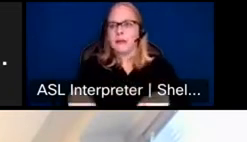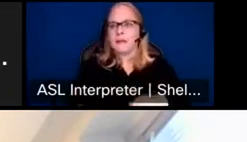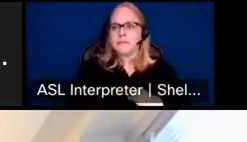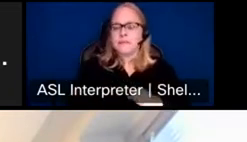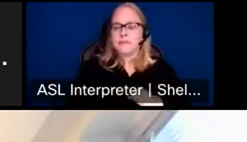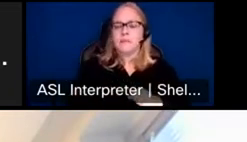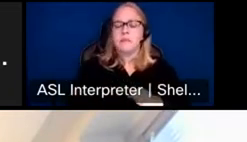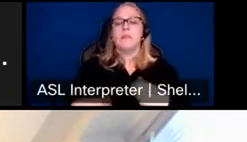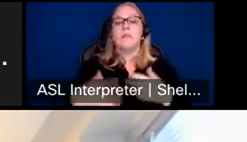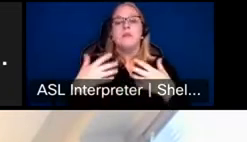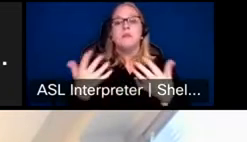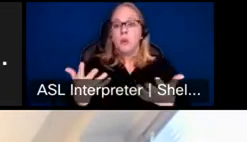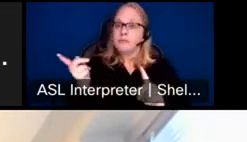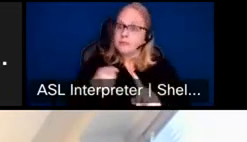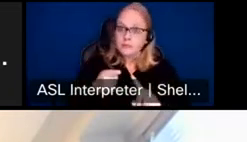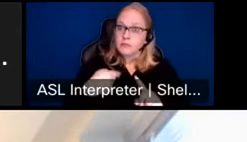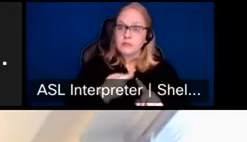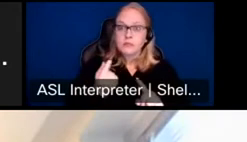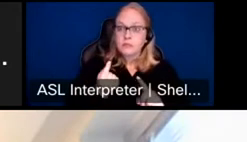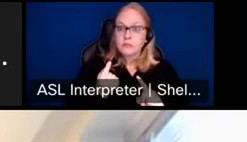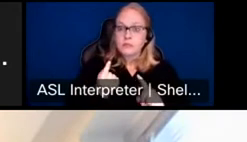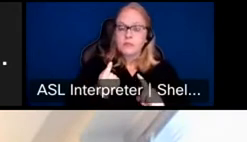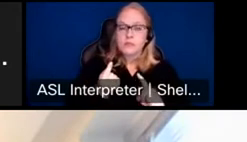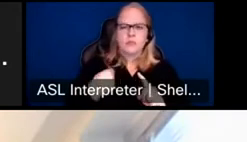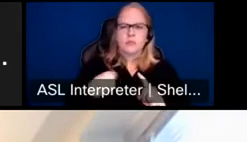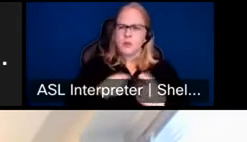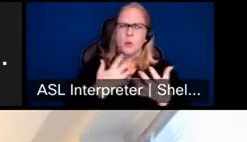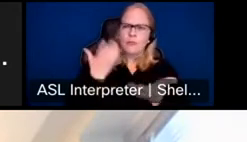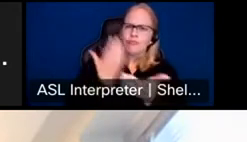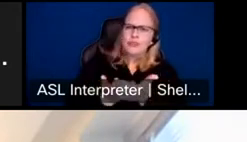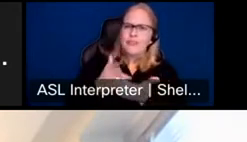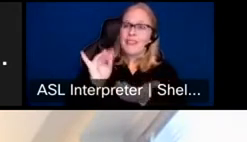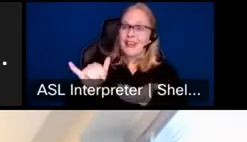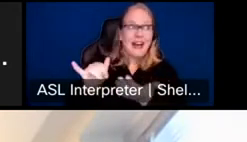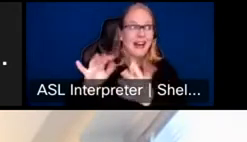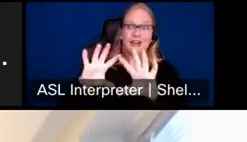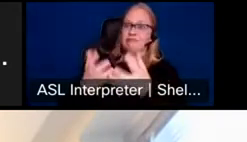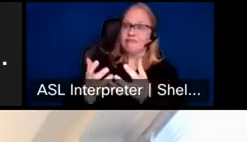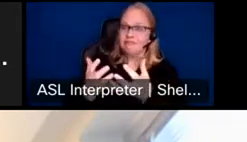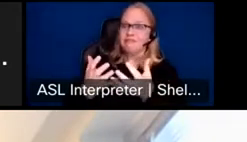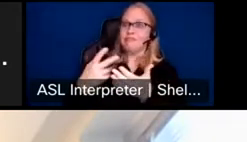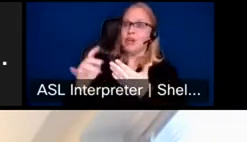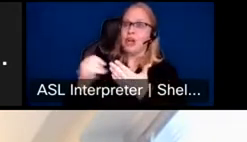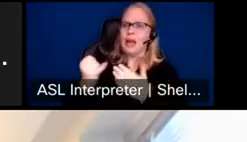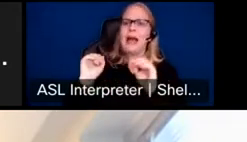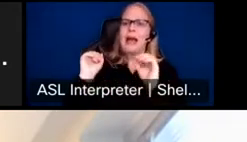you know, we wanted to, over time, prove the investability so we could scale this up and replicate this in new places.